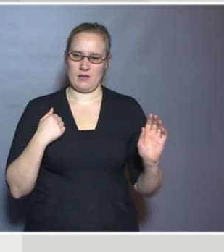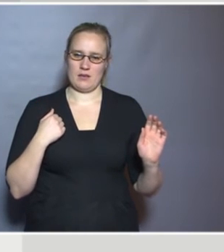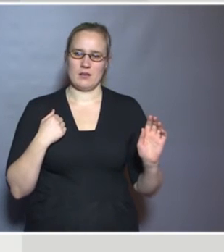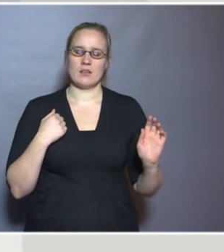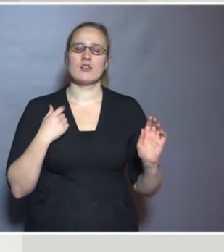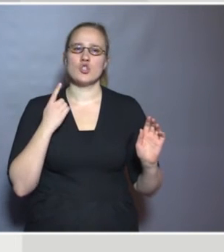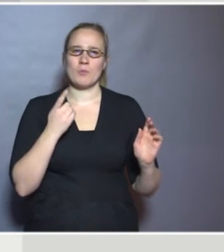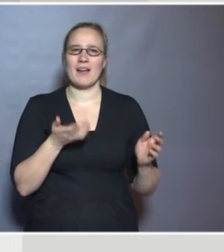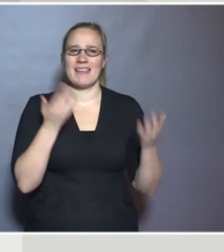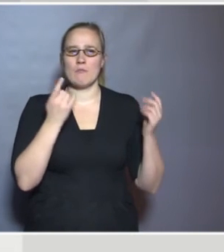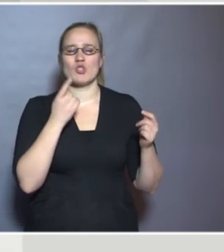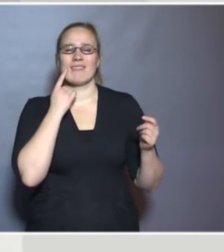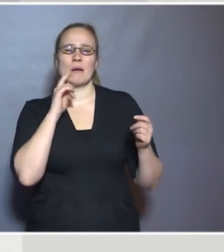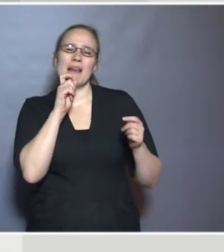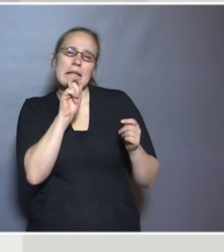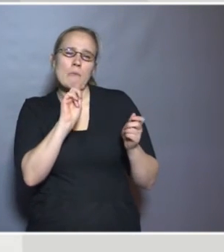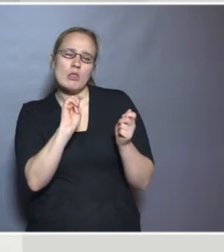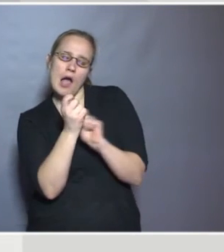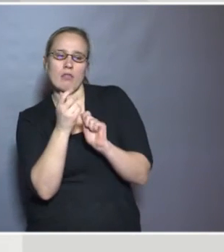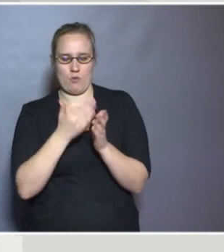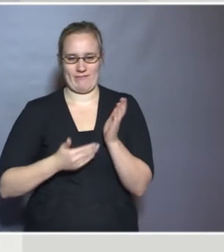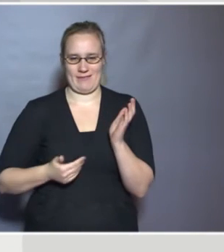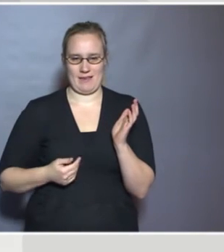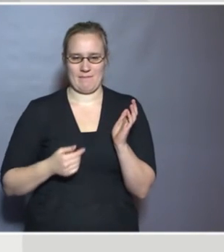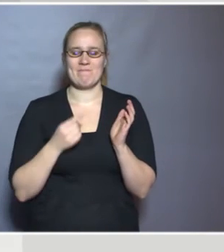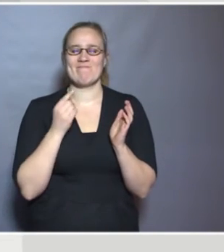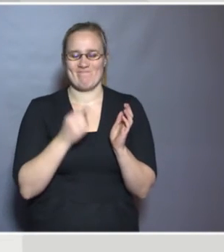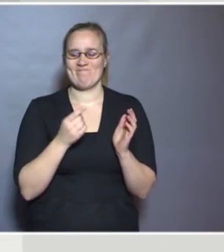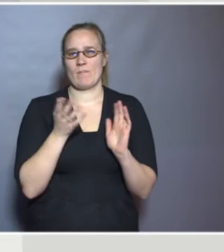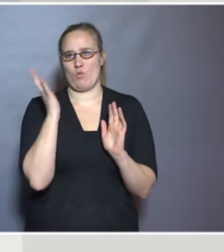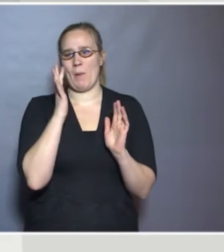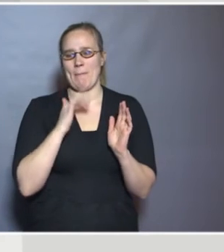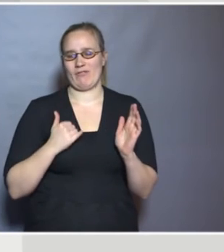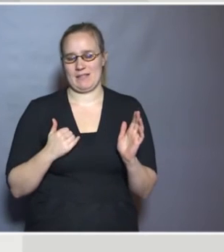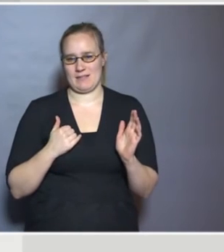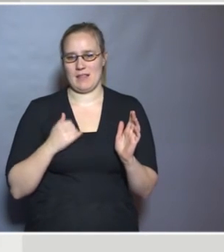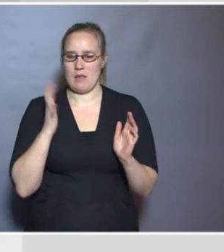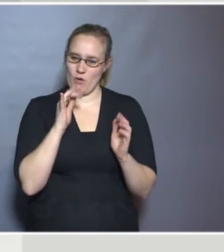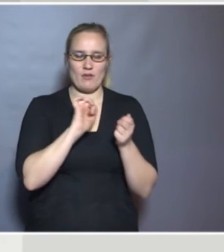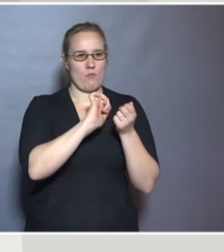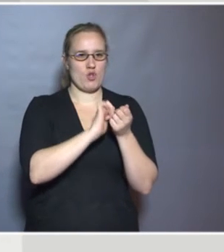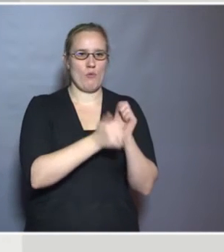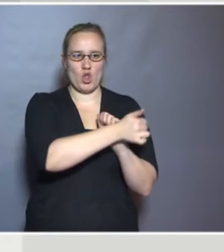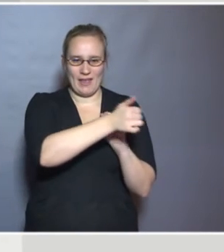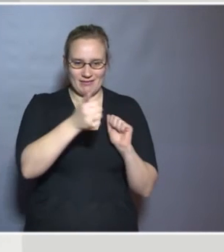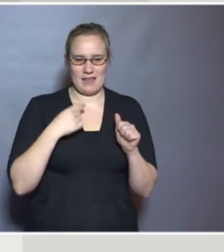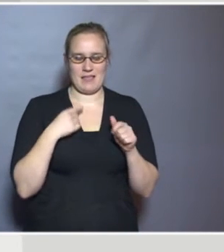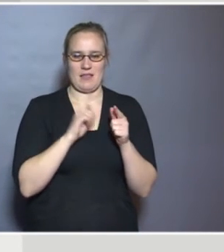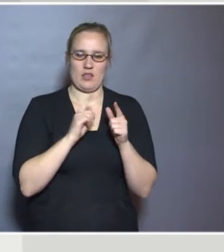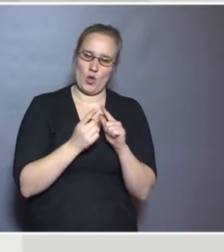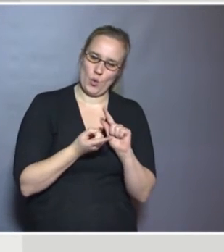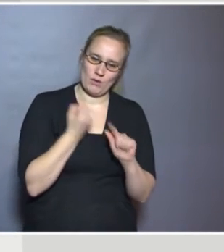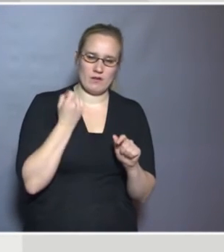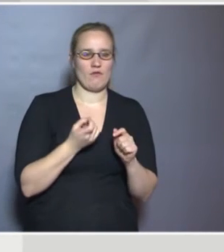slightly different ways, that's a bit problematic. It's problematic for policy makers and it's problematic